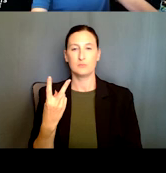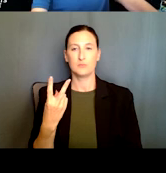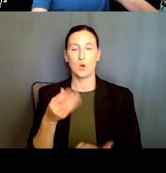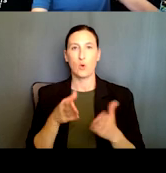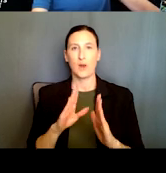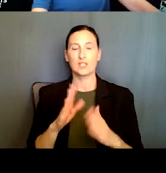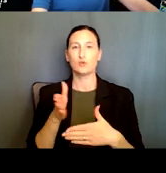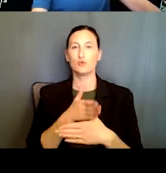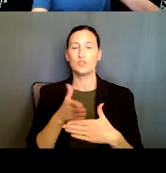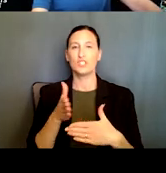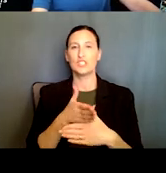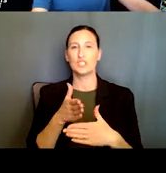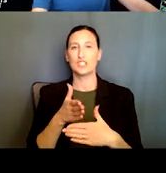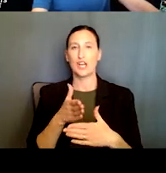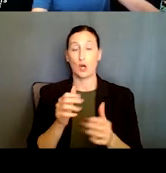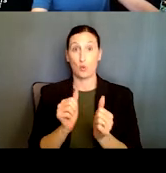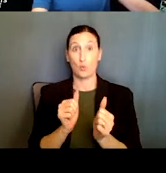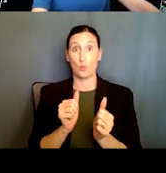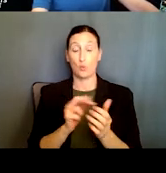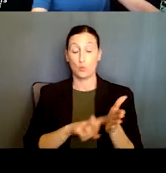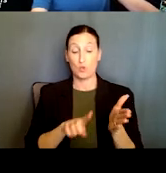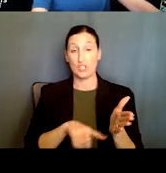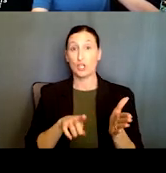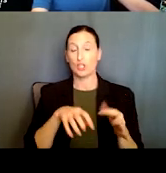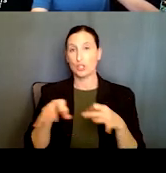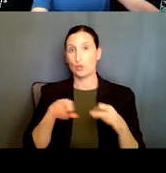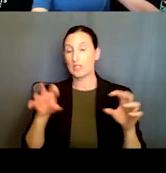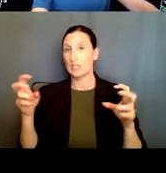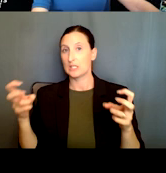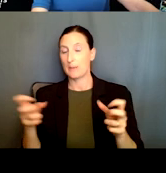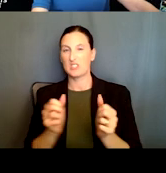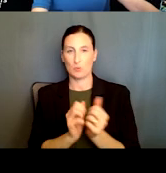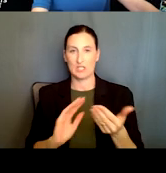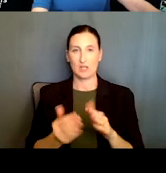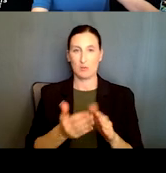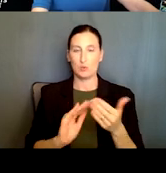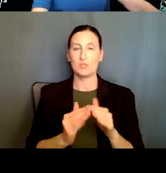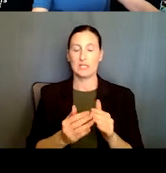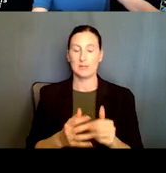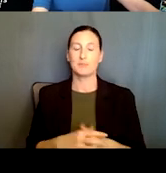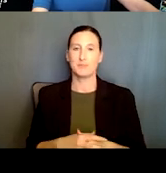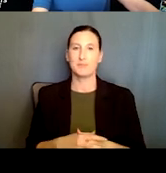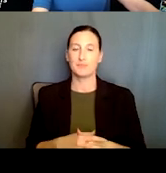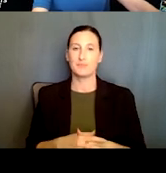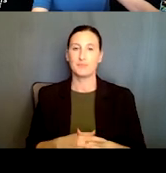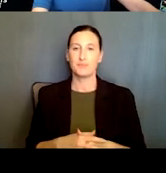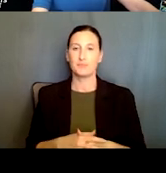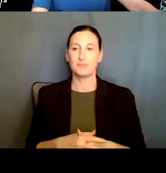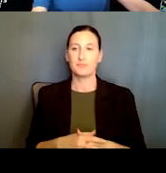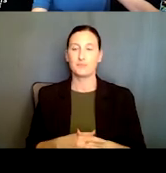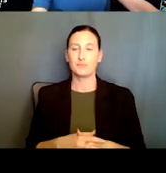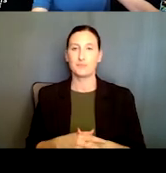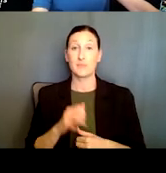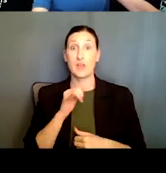community the, um, research directions and topics that, uh, NSF is interested to fund. Those are solicitations and,